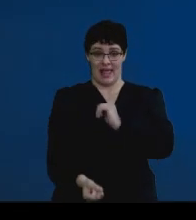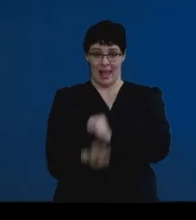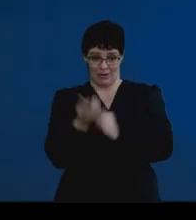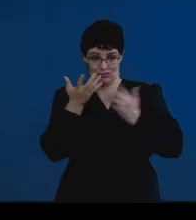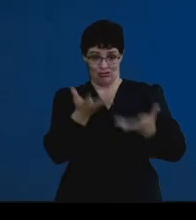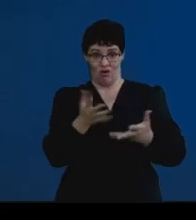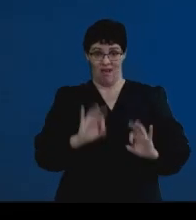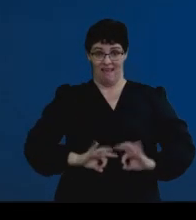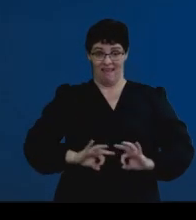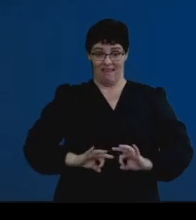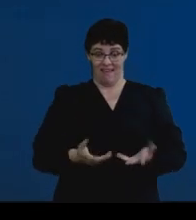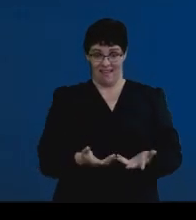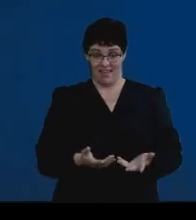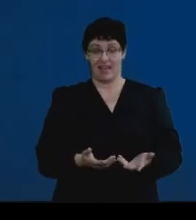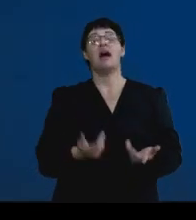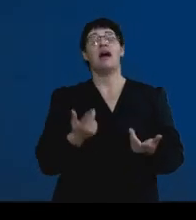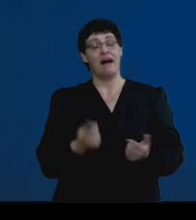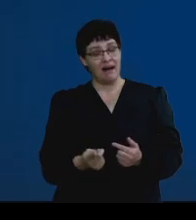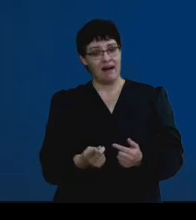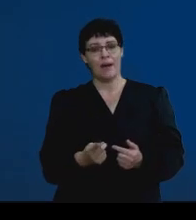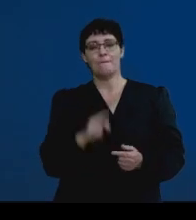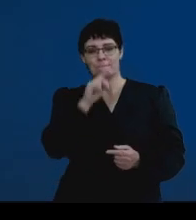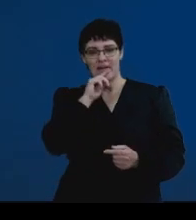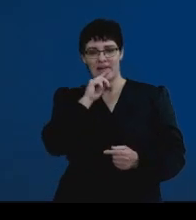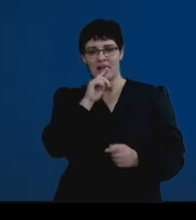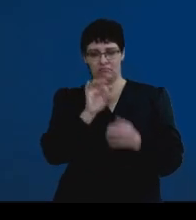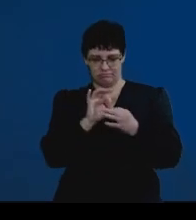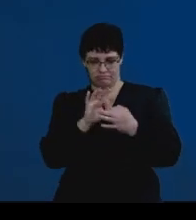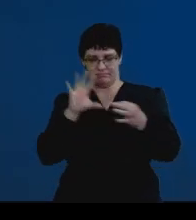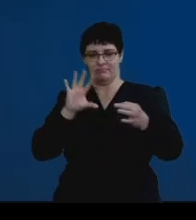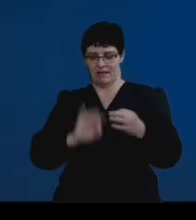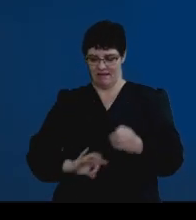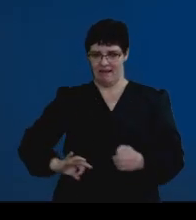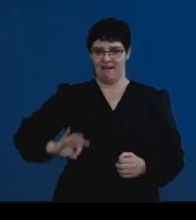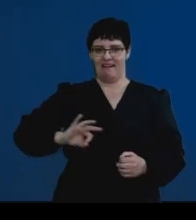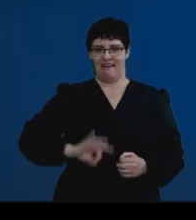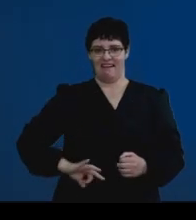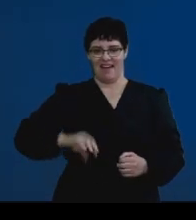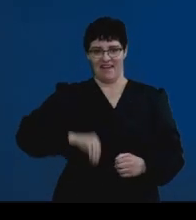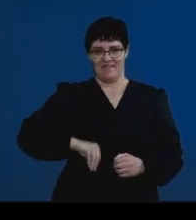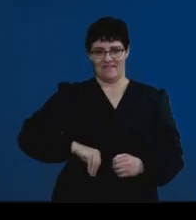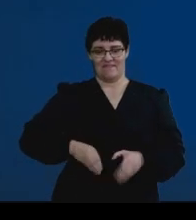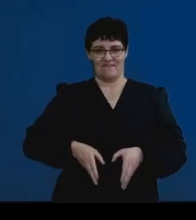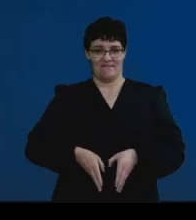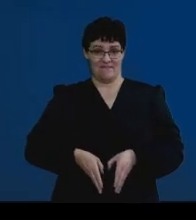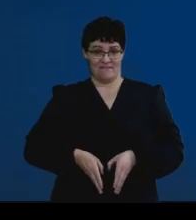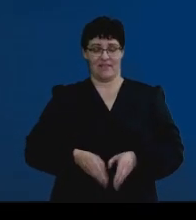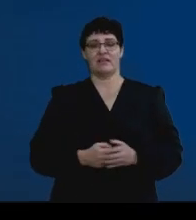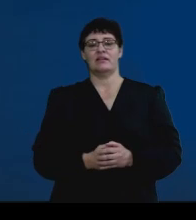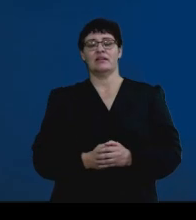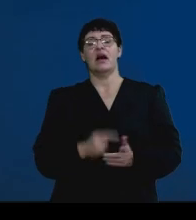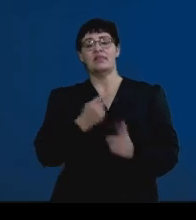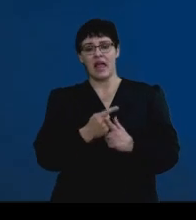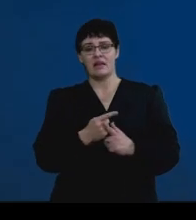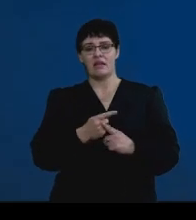the day when you'll find the egg being released. Now, let's look at the fluctuation of hormones